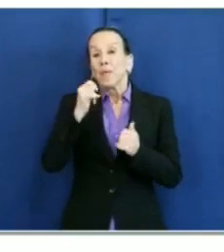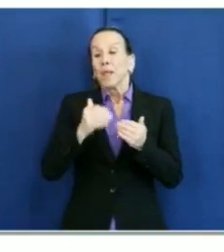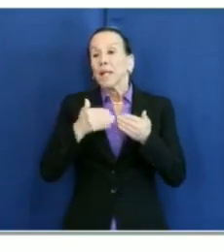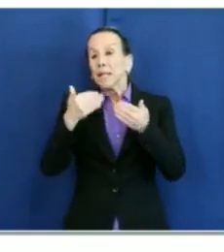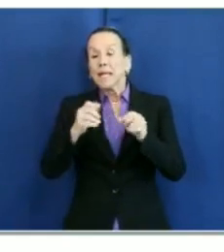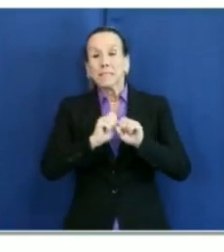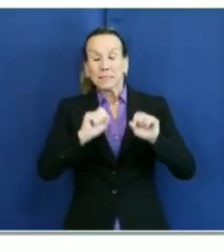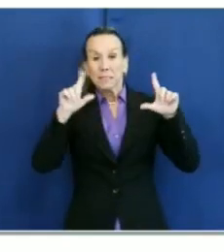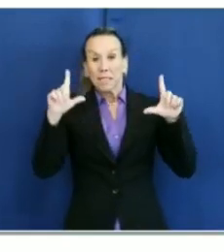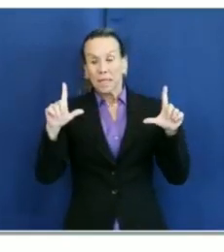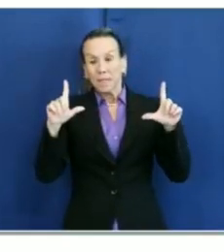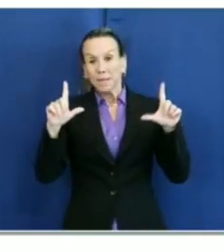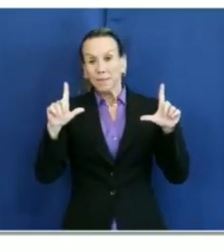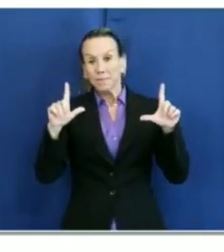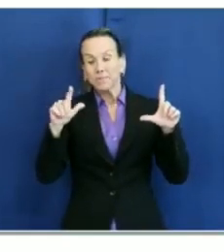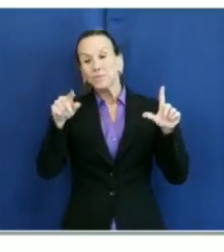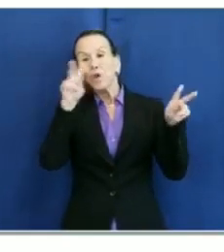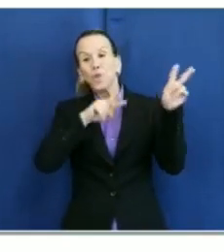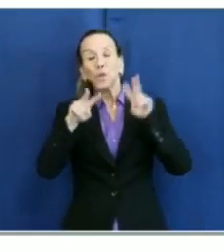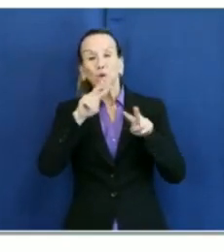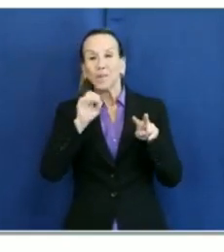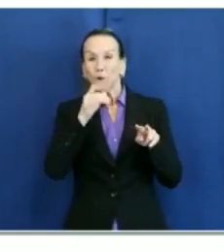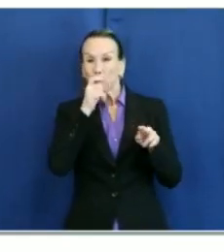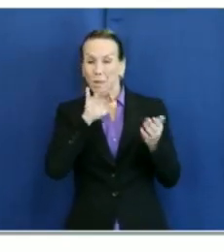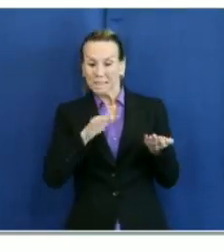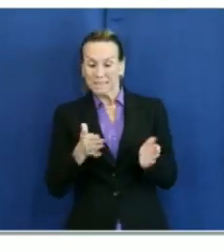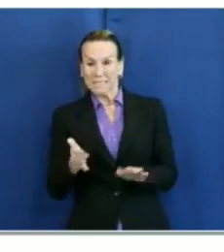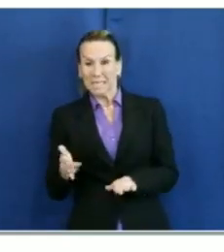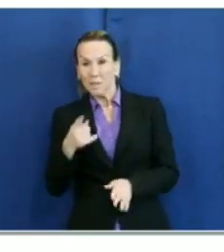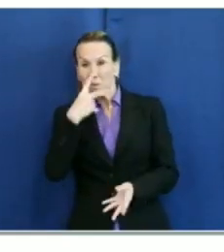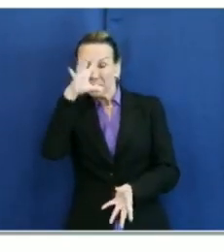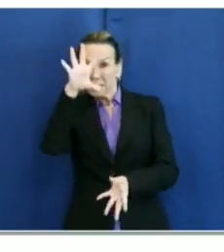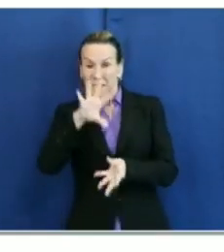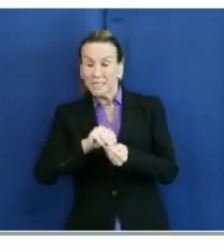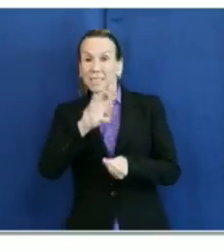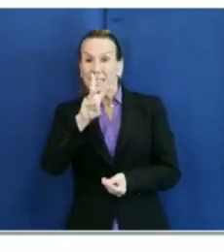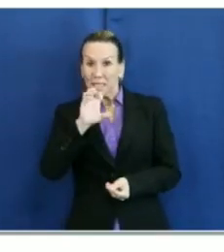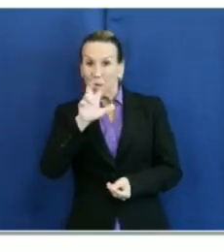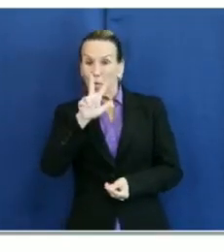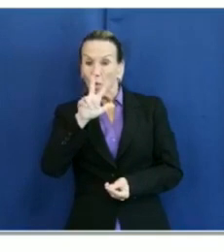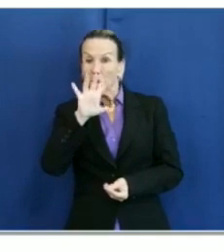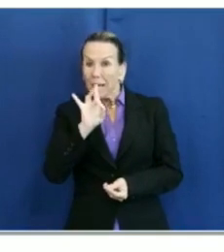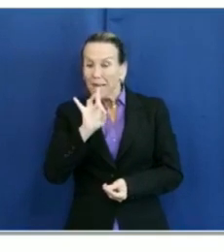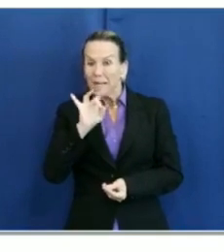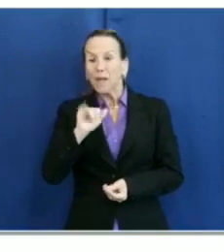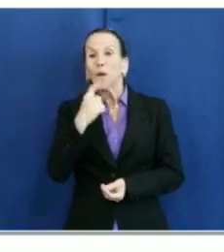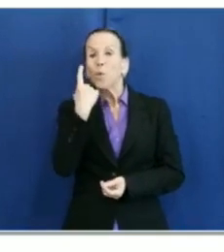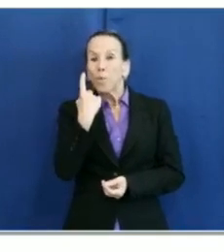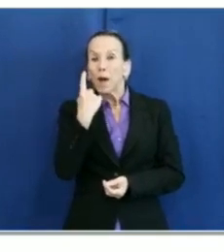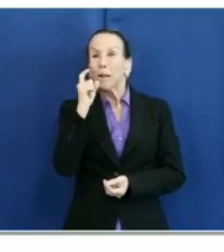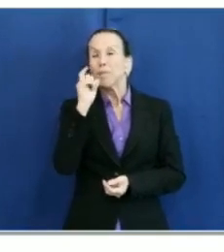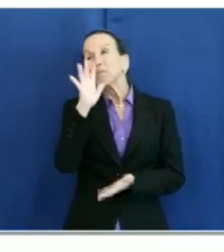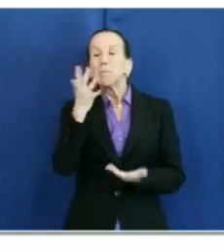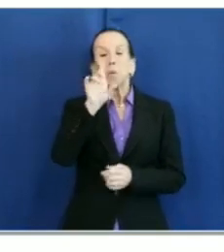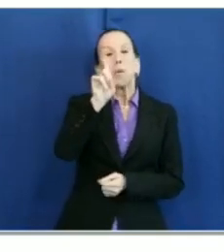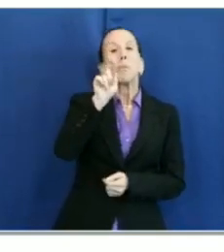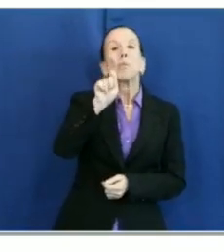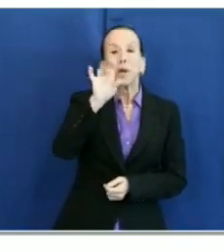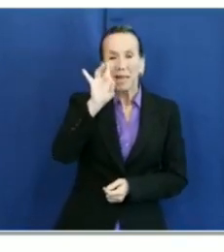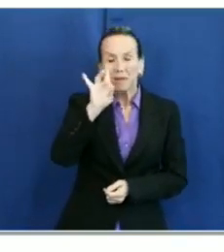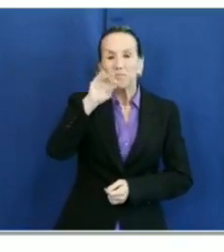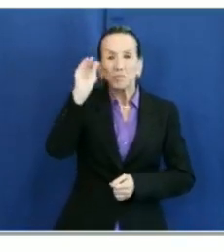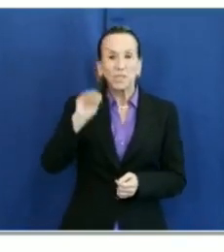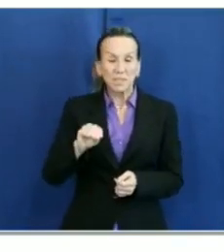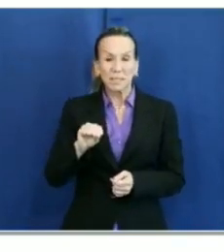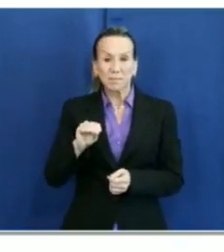on reviewing our deaths, the total number is 638. This represents 1.8% of the